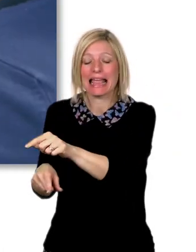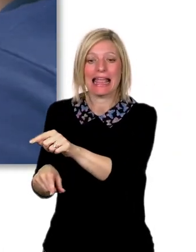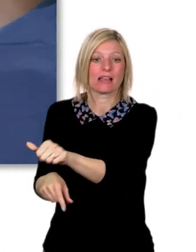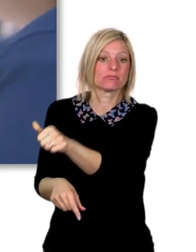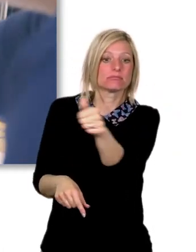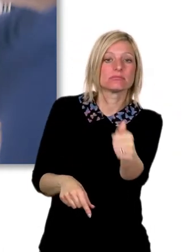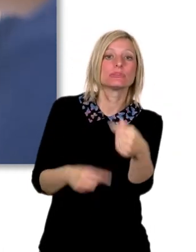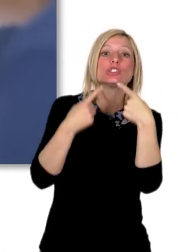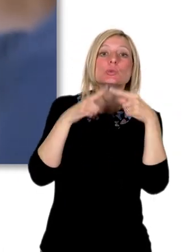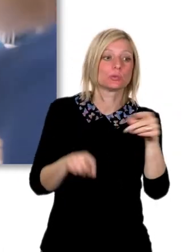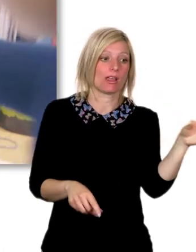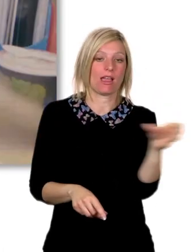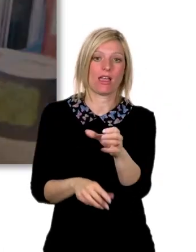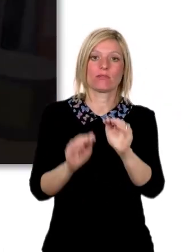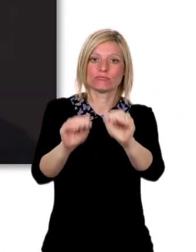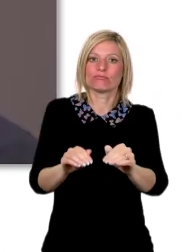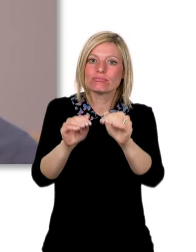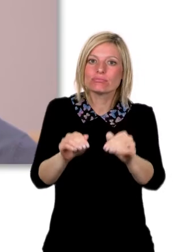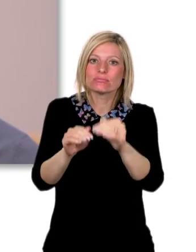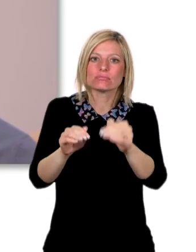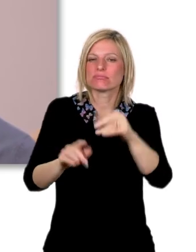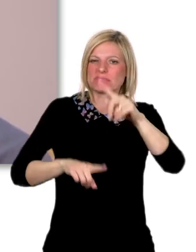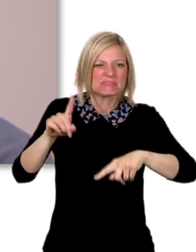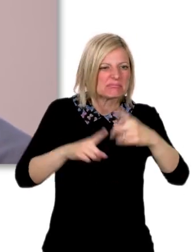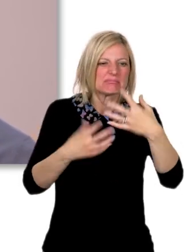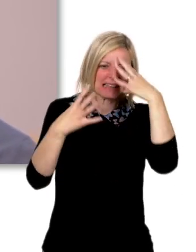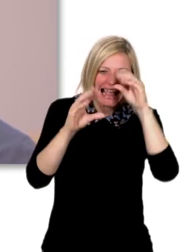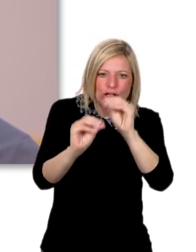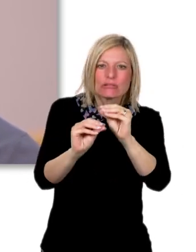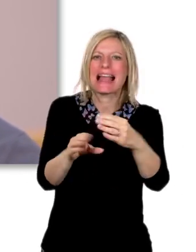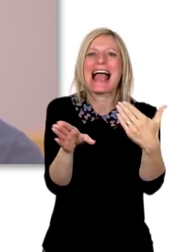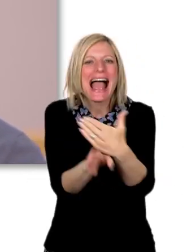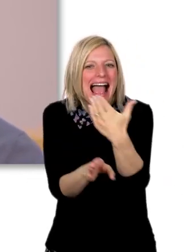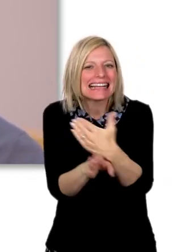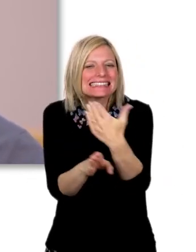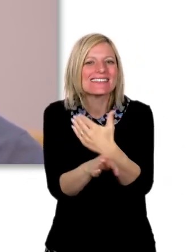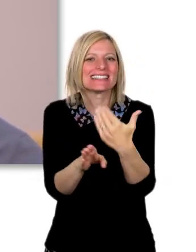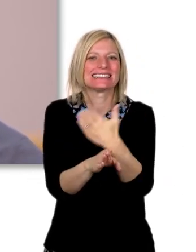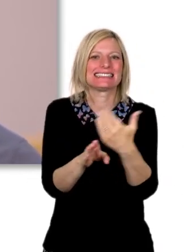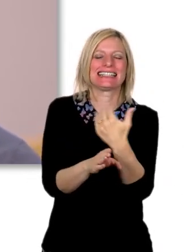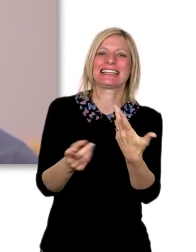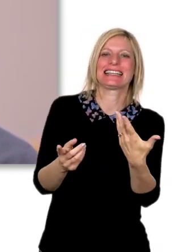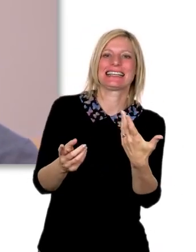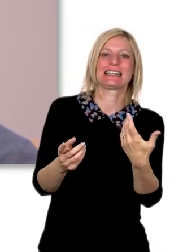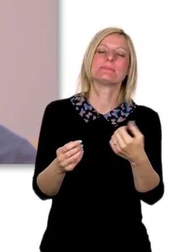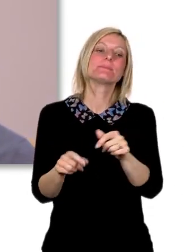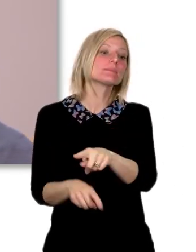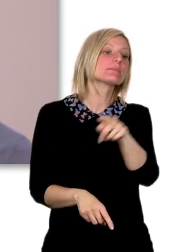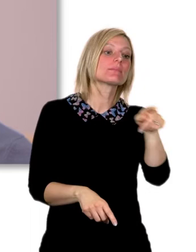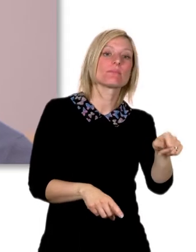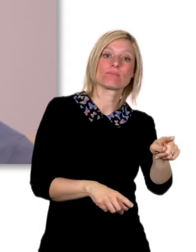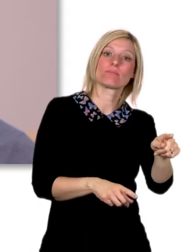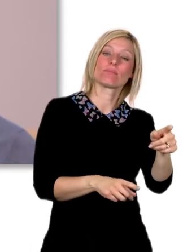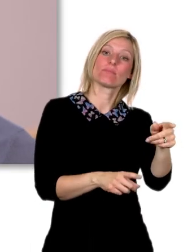we've got a tutor that comes in and does various sorts of educational based activities with the service clients, the client group.